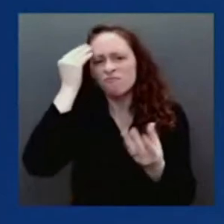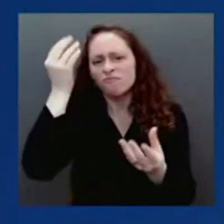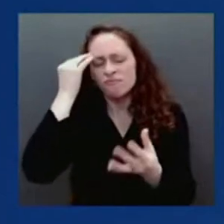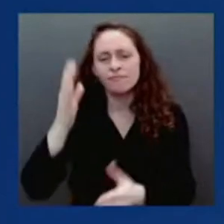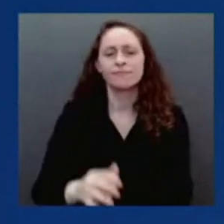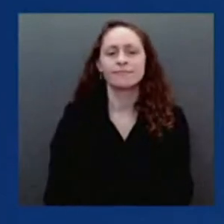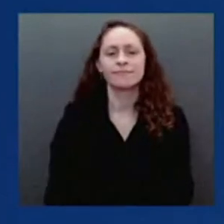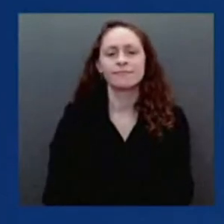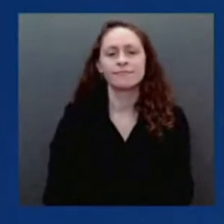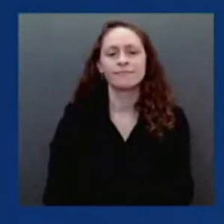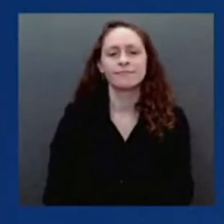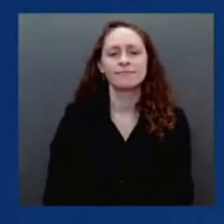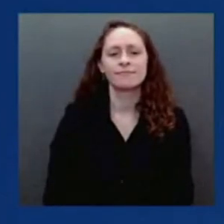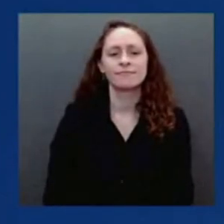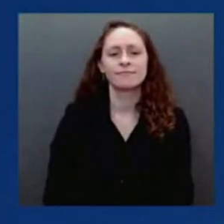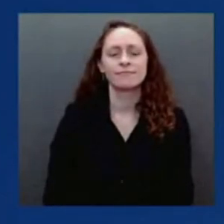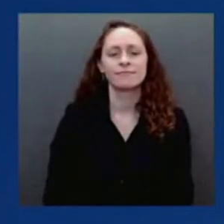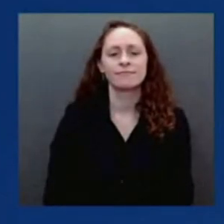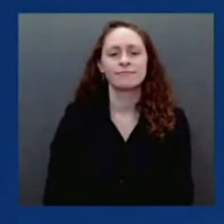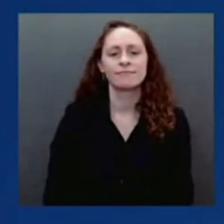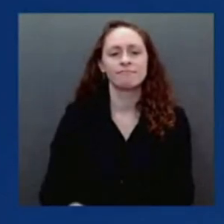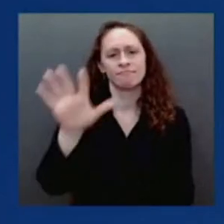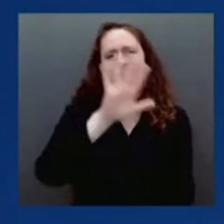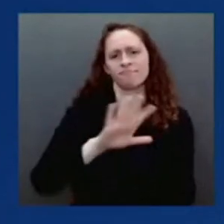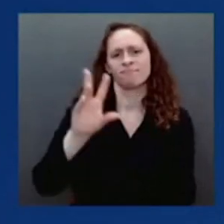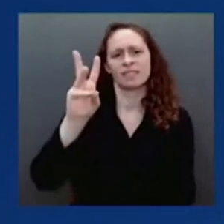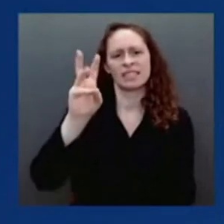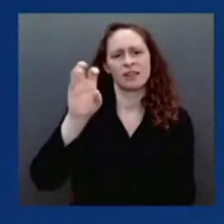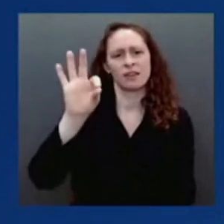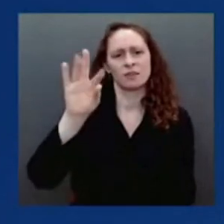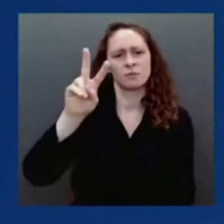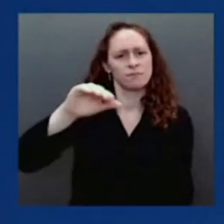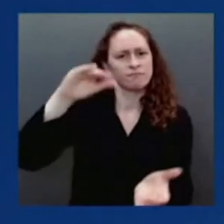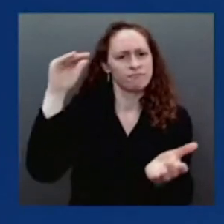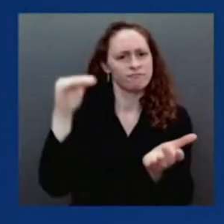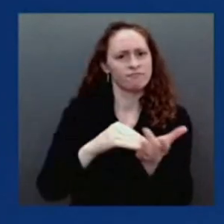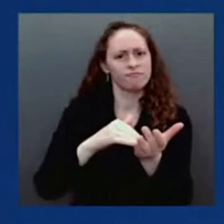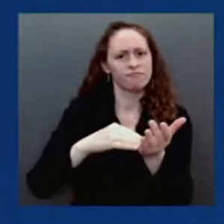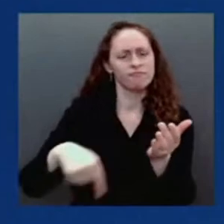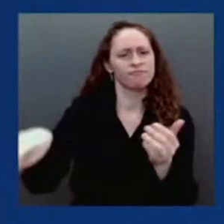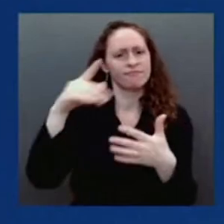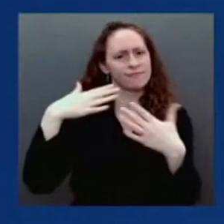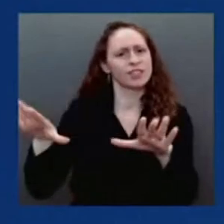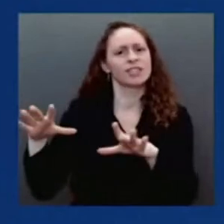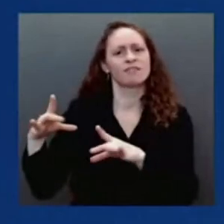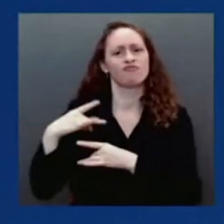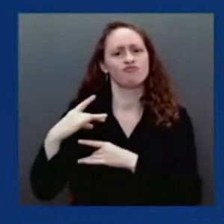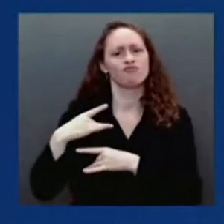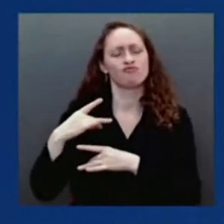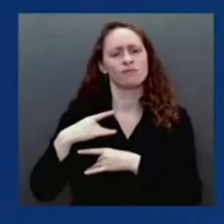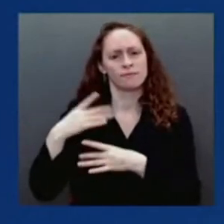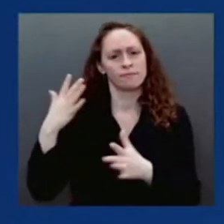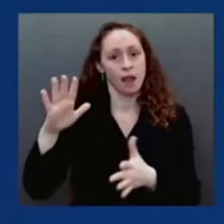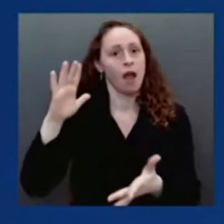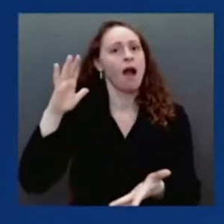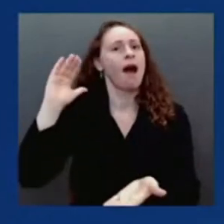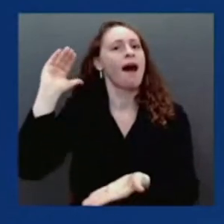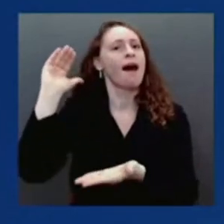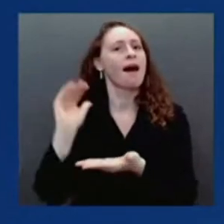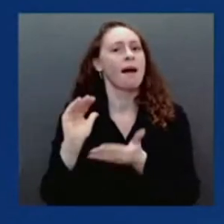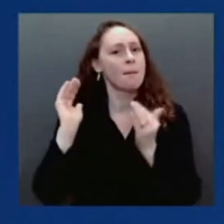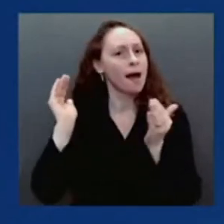a decrease of about 6 percent over the previous week. The seven-day average of hospital admissions is about 19